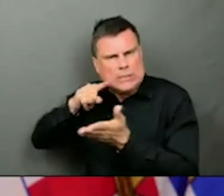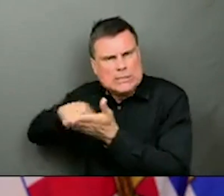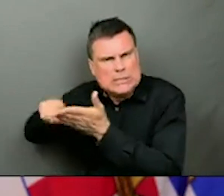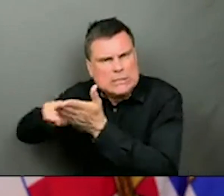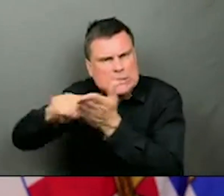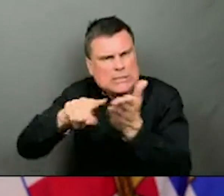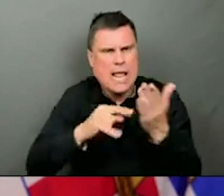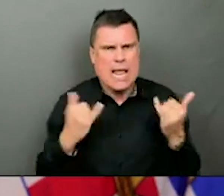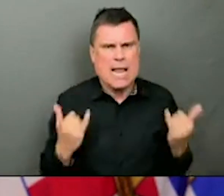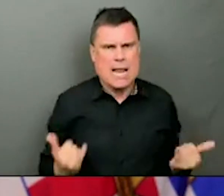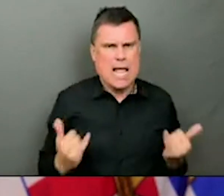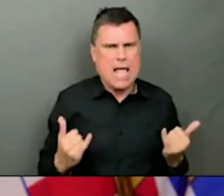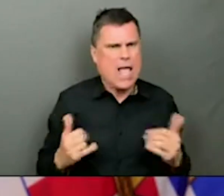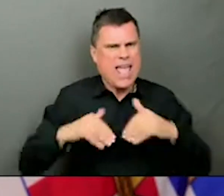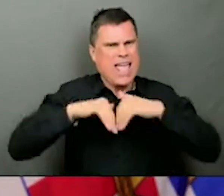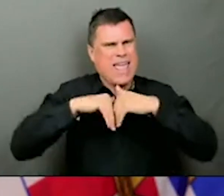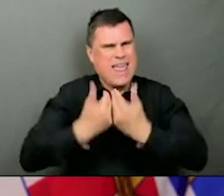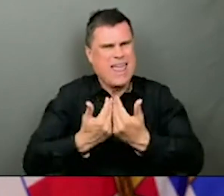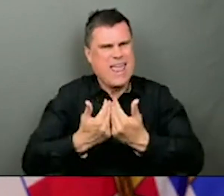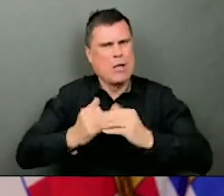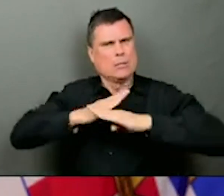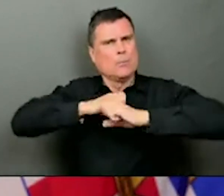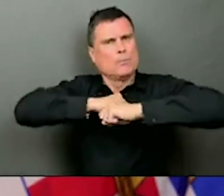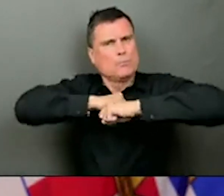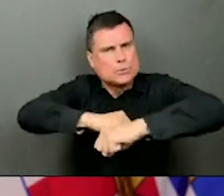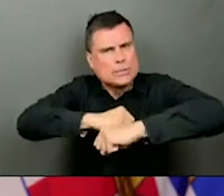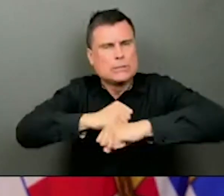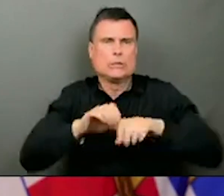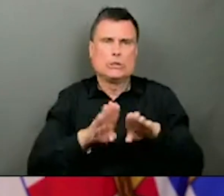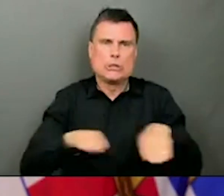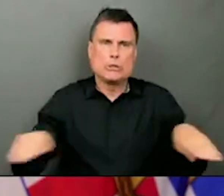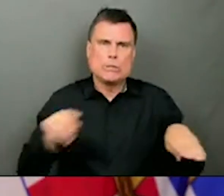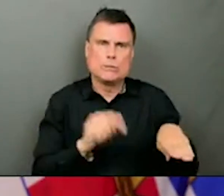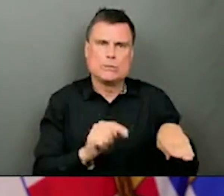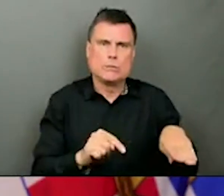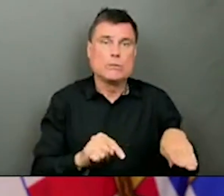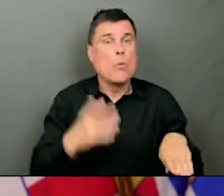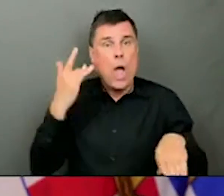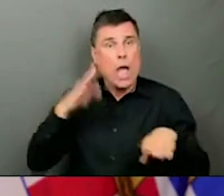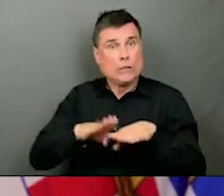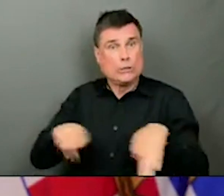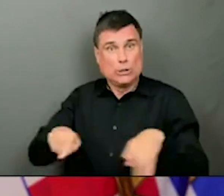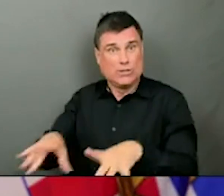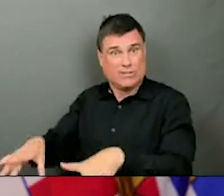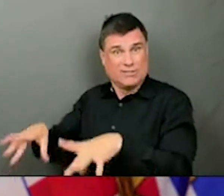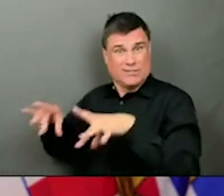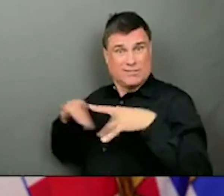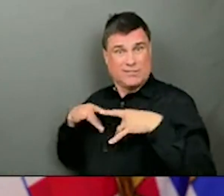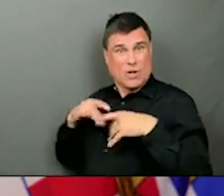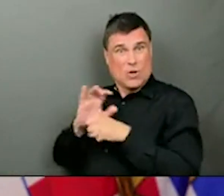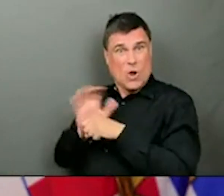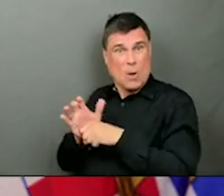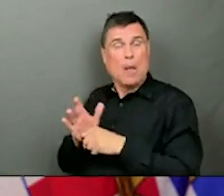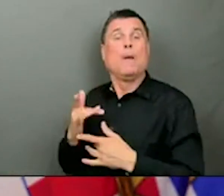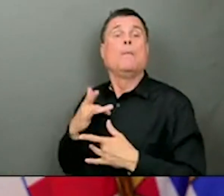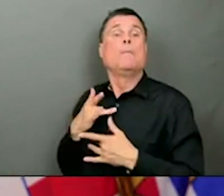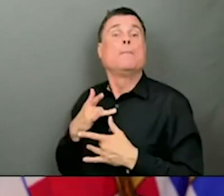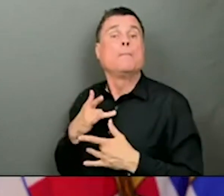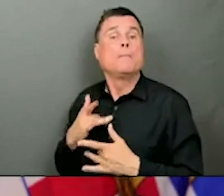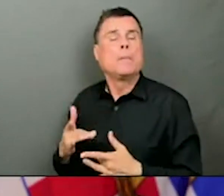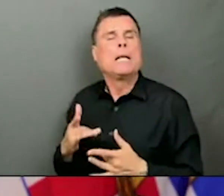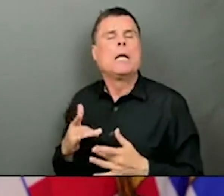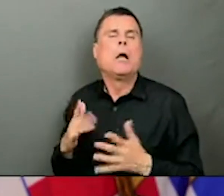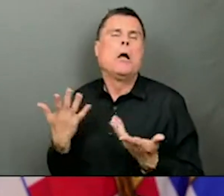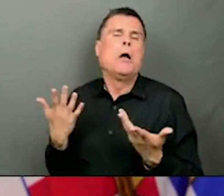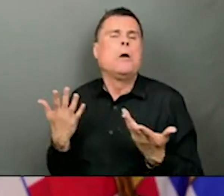children tend to have milder illness. But it is not insignificant for many children. And we've seen